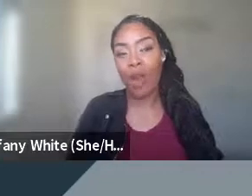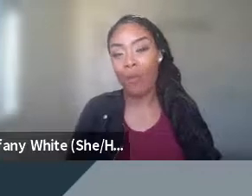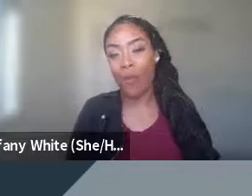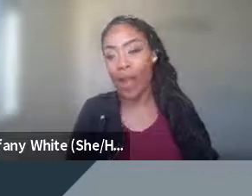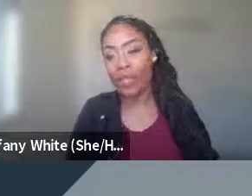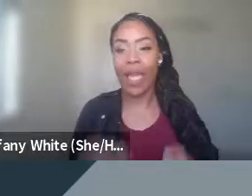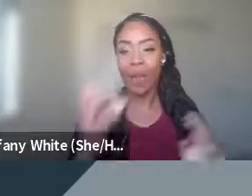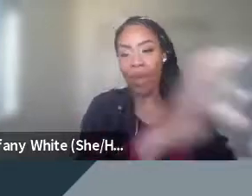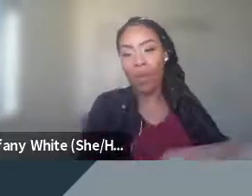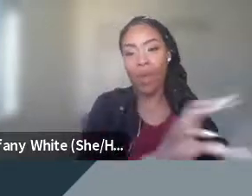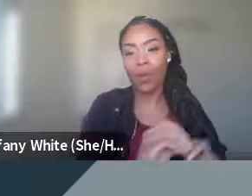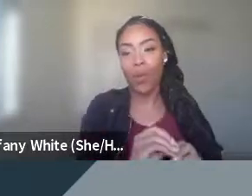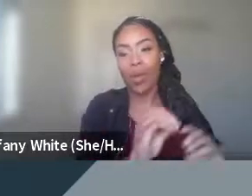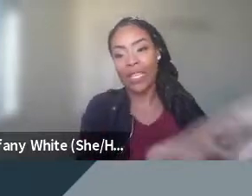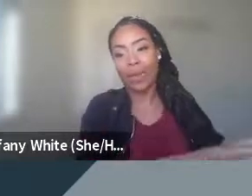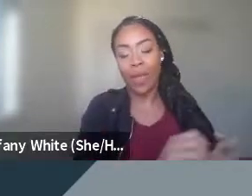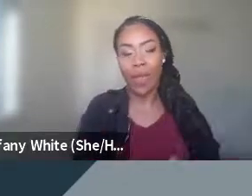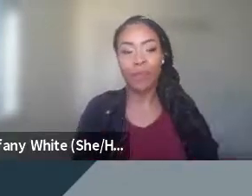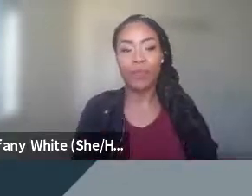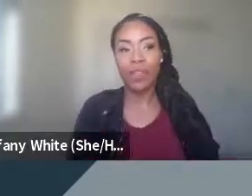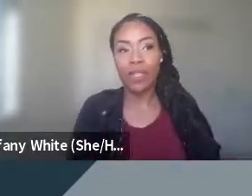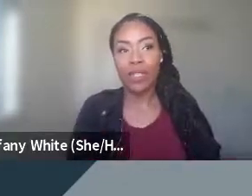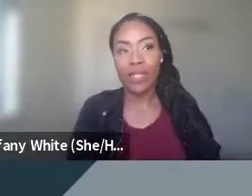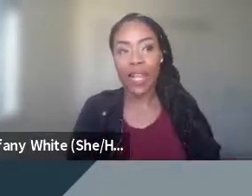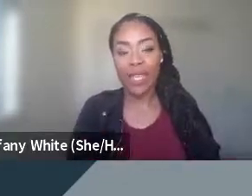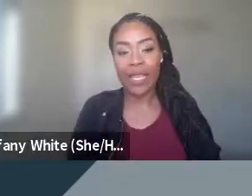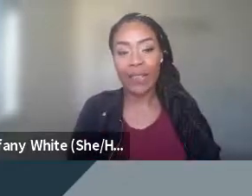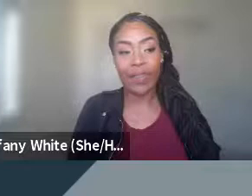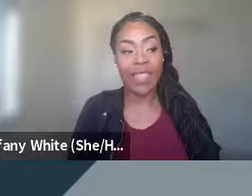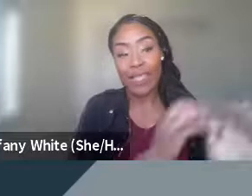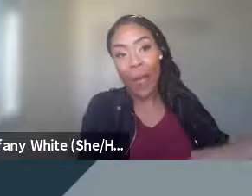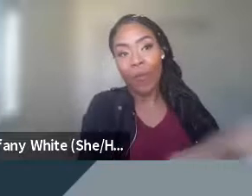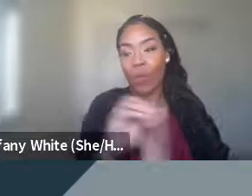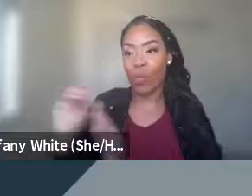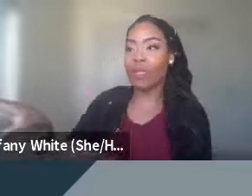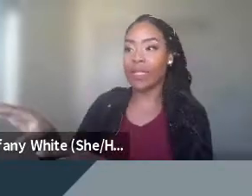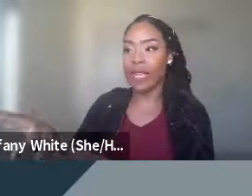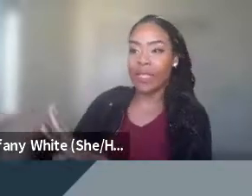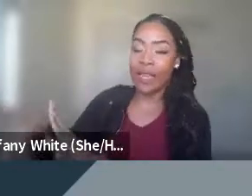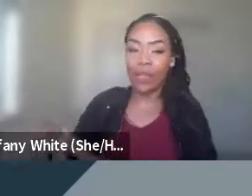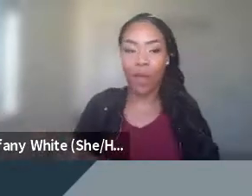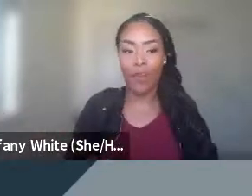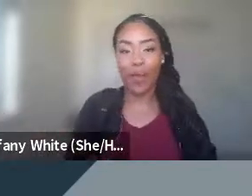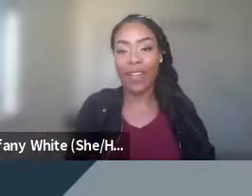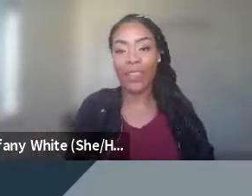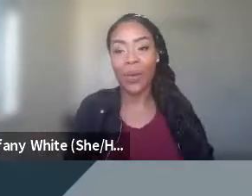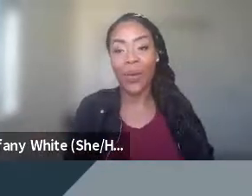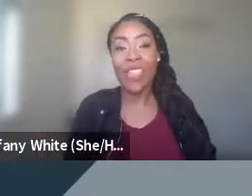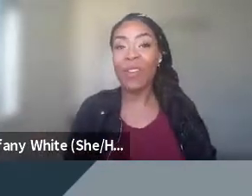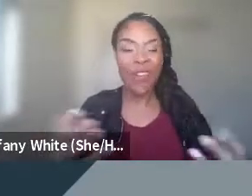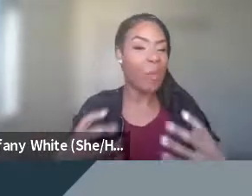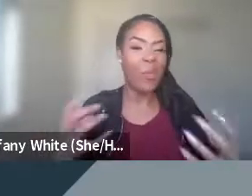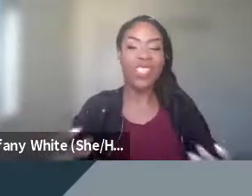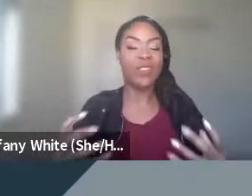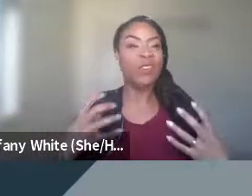is helpful or harmful, right? And so I had one part, one team discussing that it's helpful and one discussing that it's harmful, right? And so